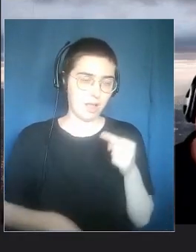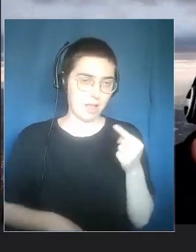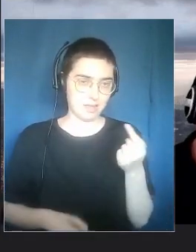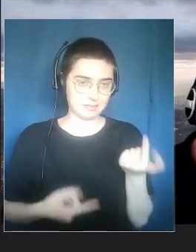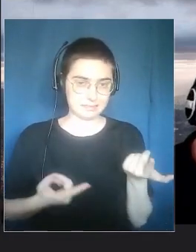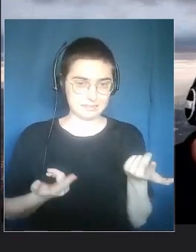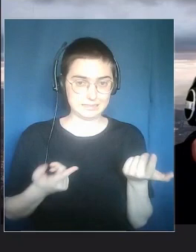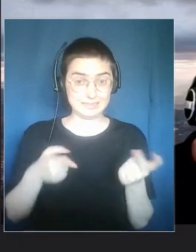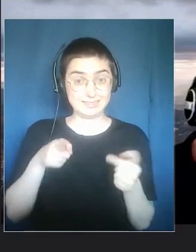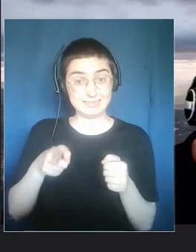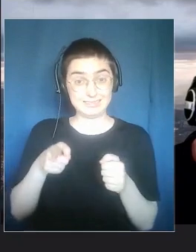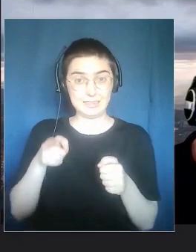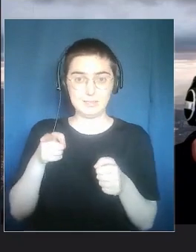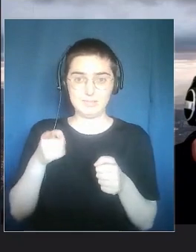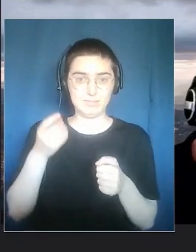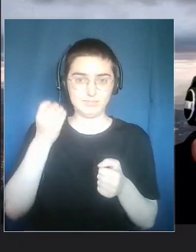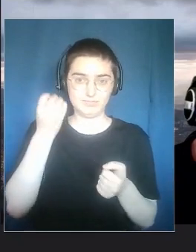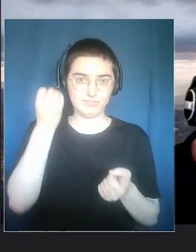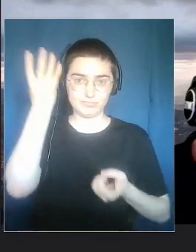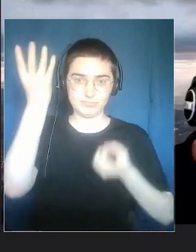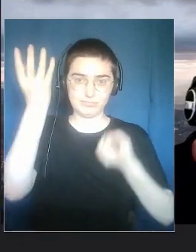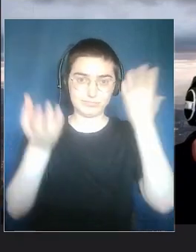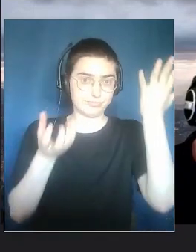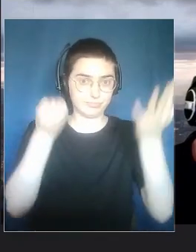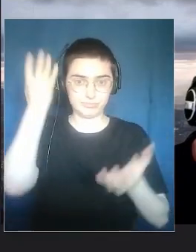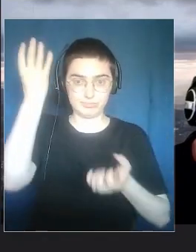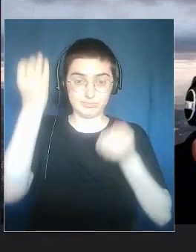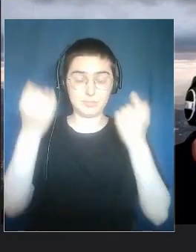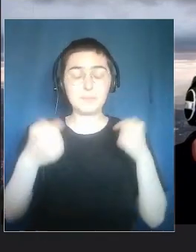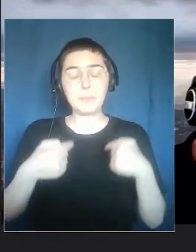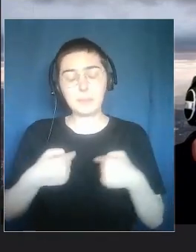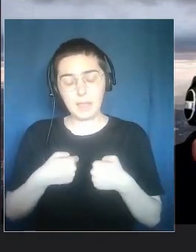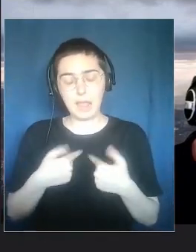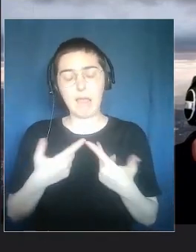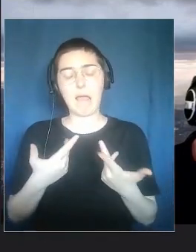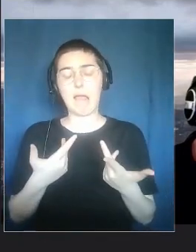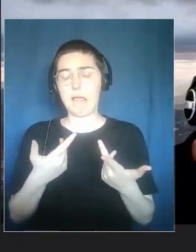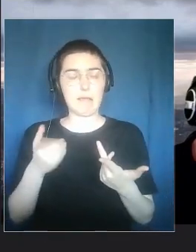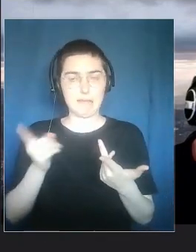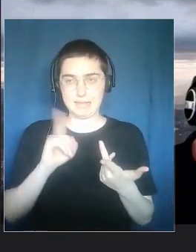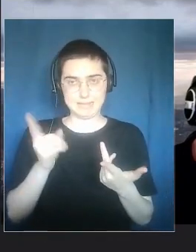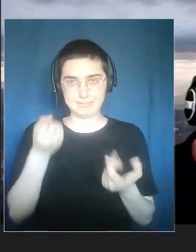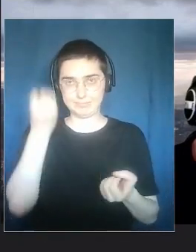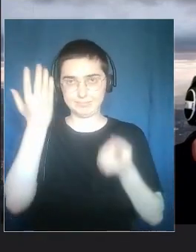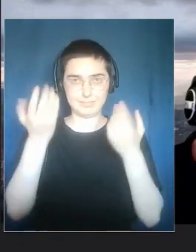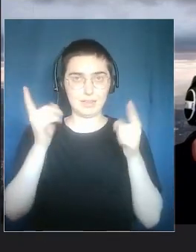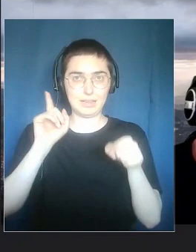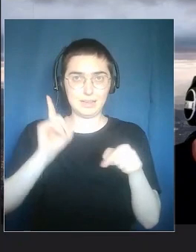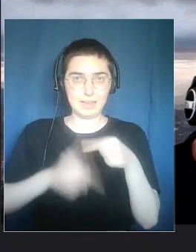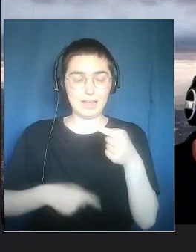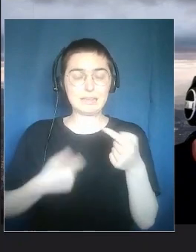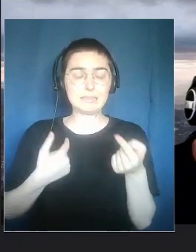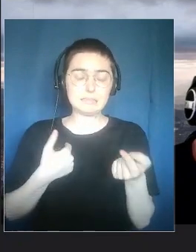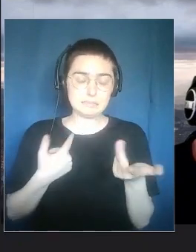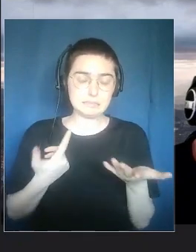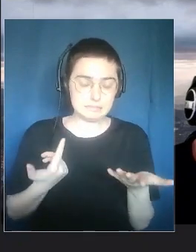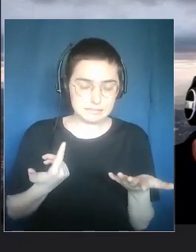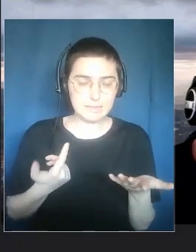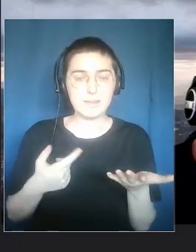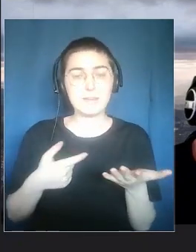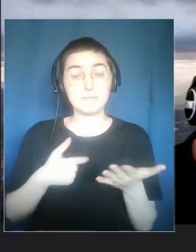some doubts and they said that they couldn't. But for me, from a theatre point of view, it worked.